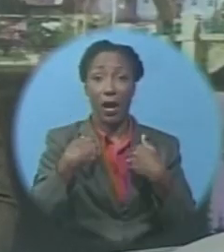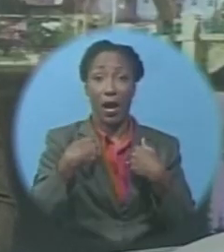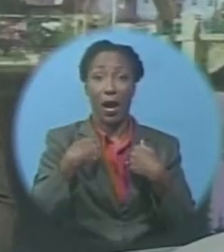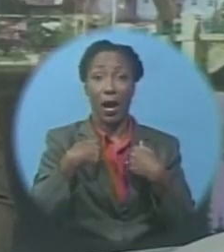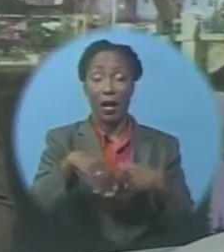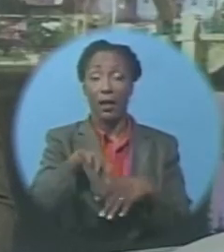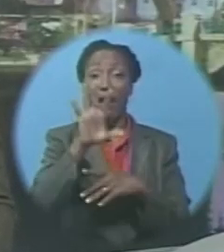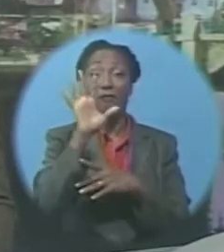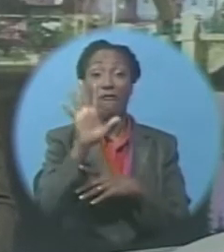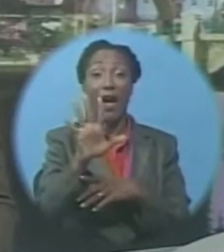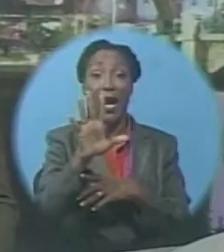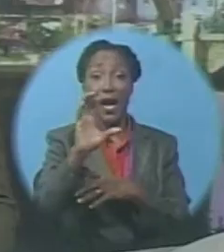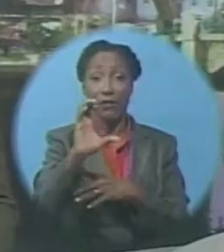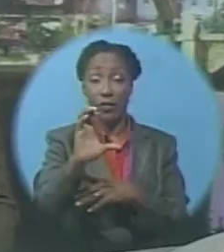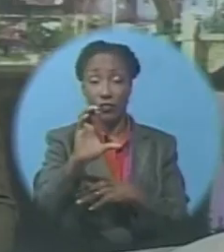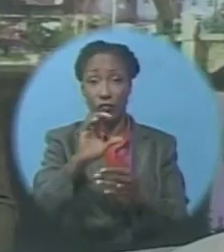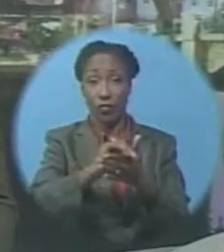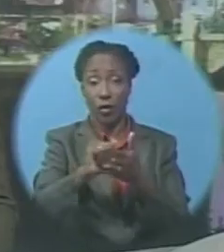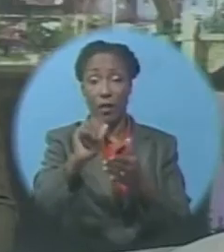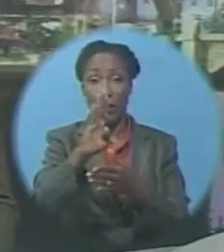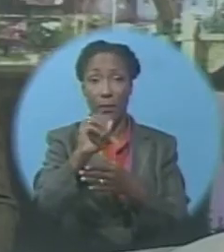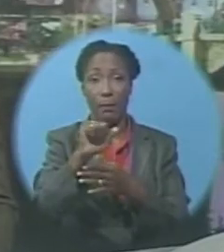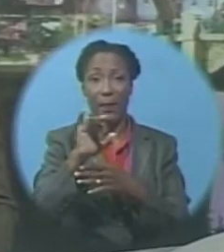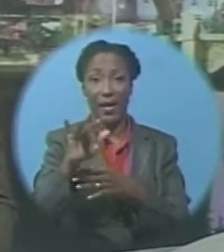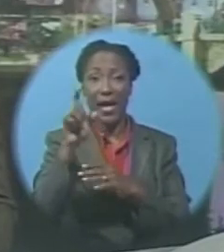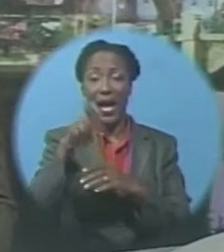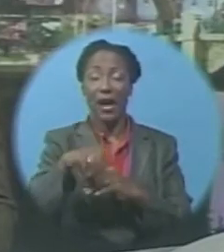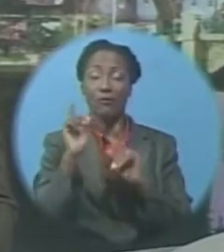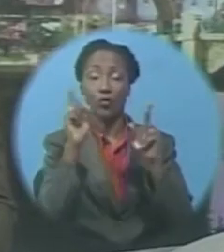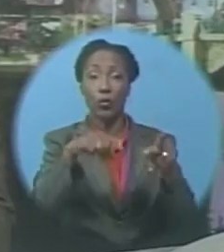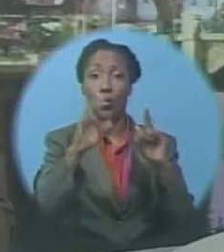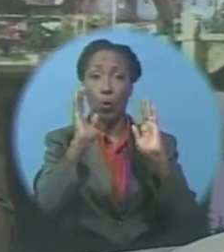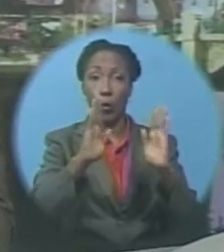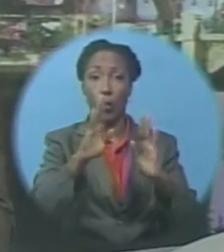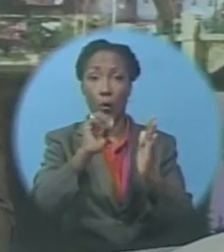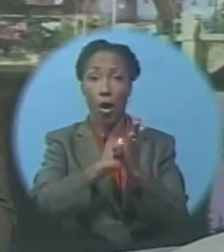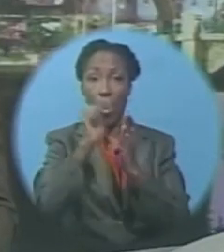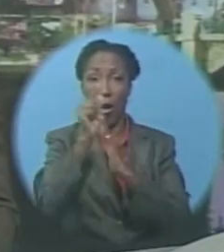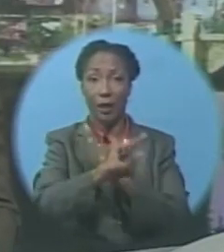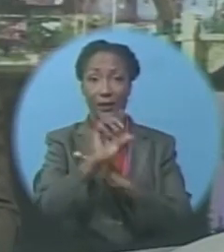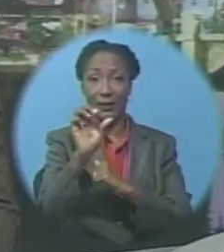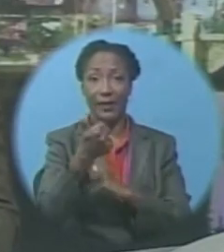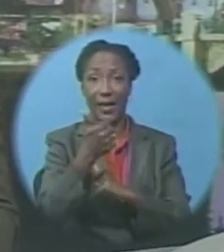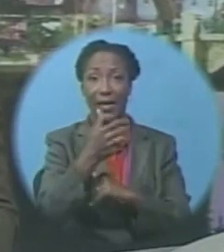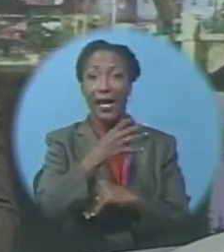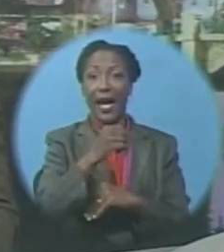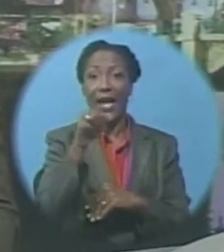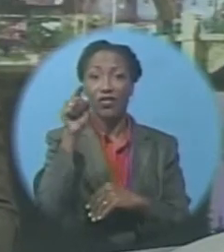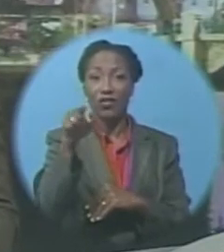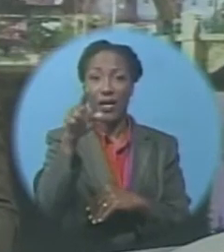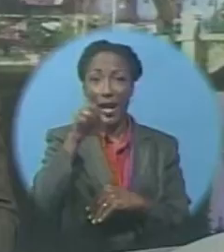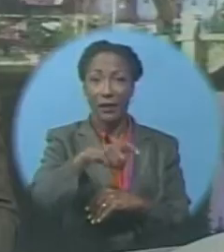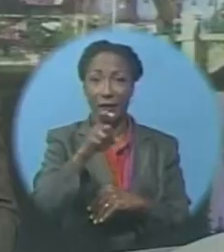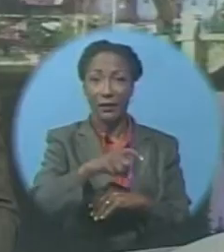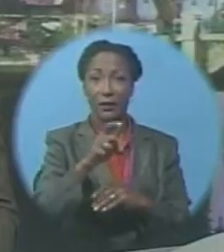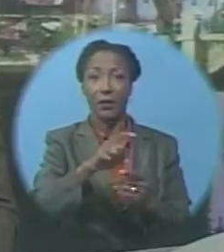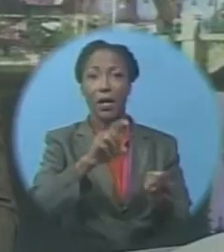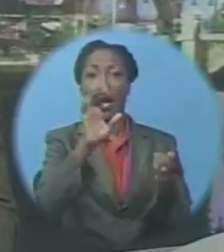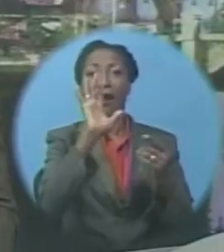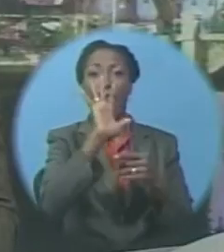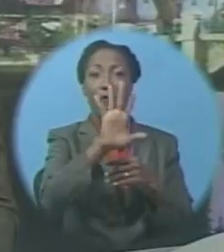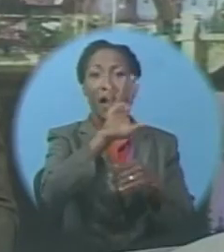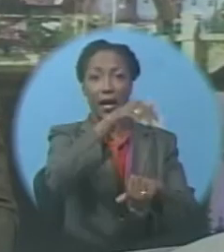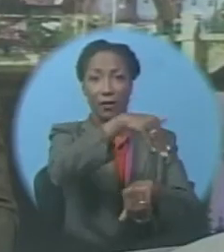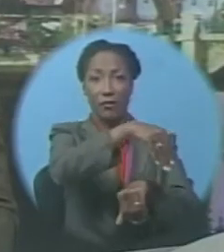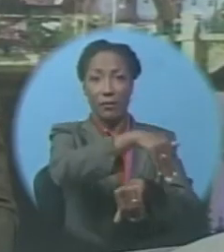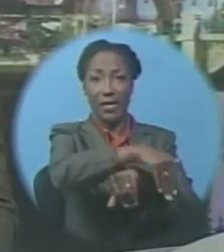She used to reappear in court on August 10th. As part of her bail conditions, she was placed on a 5 p.m. to 6 a.m. curfew